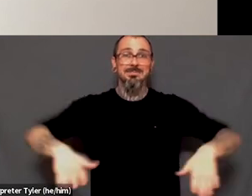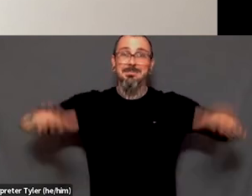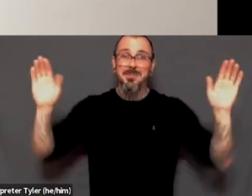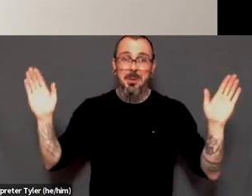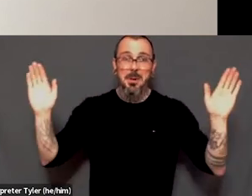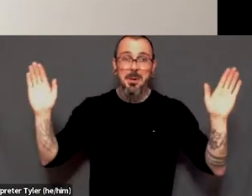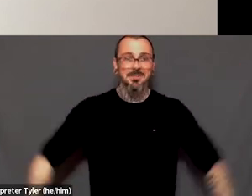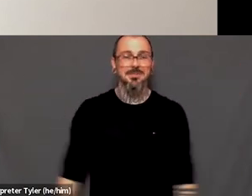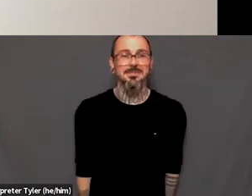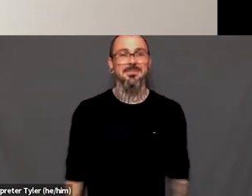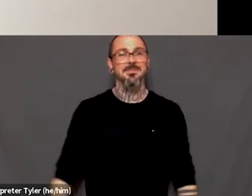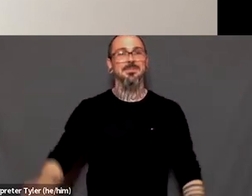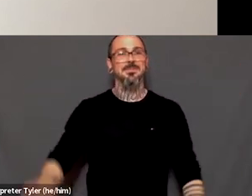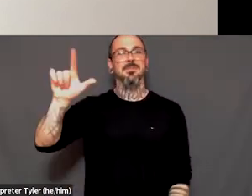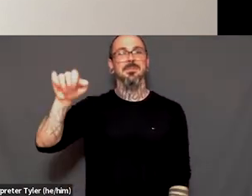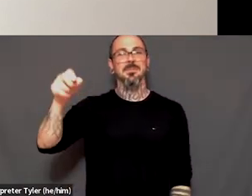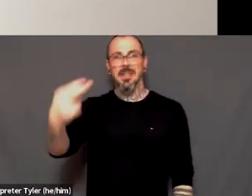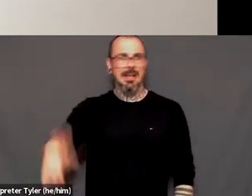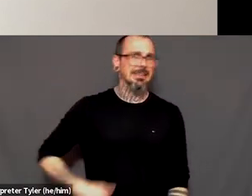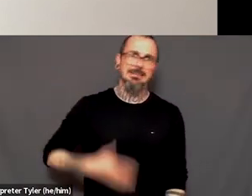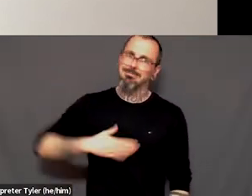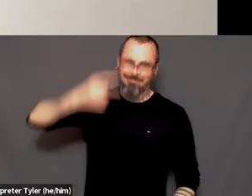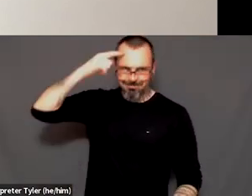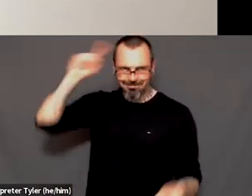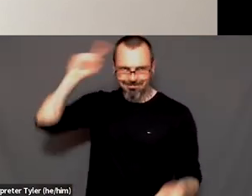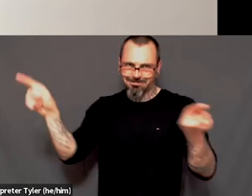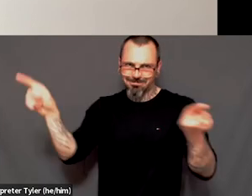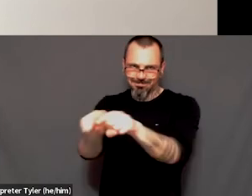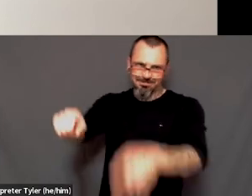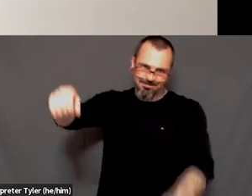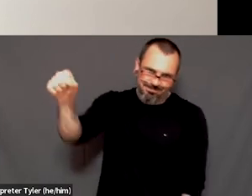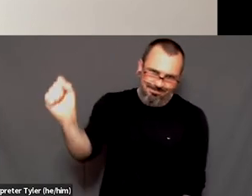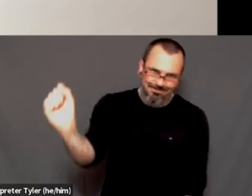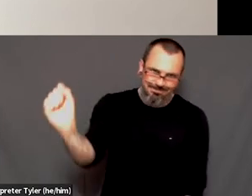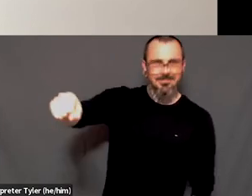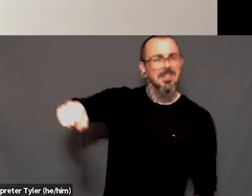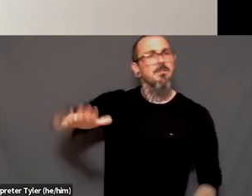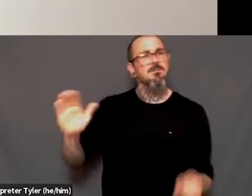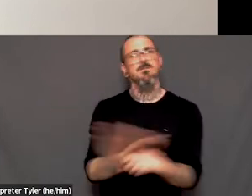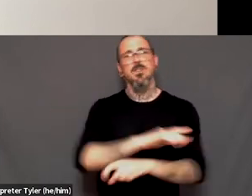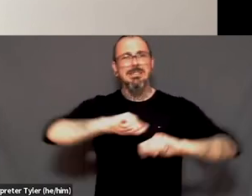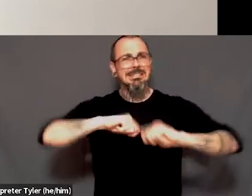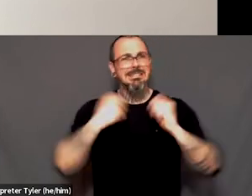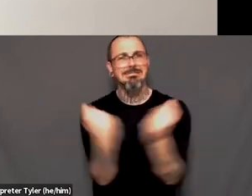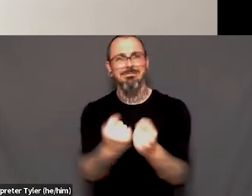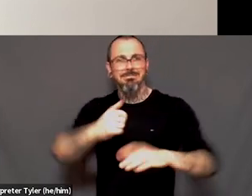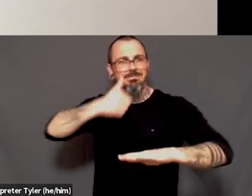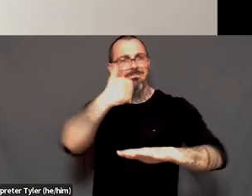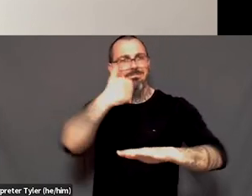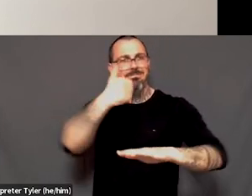I super second that and it needs, it should be a whole team. Um, yeah. And,